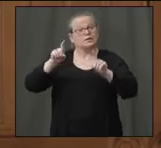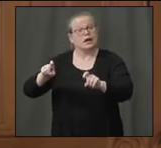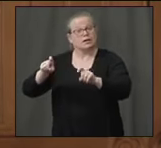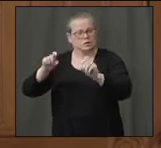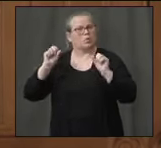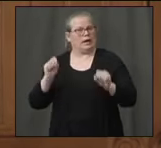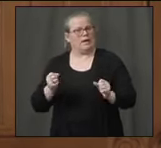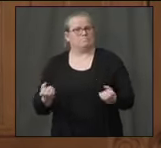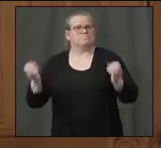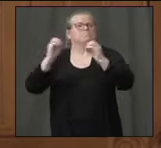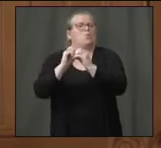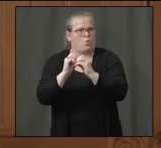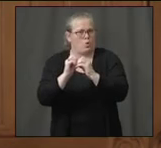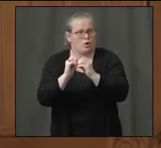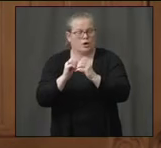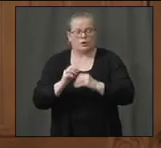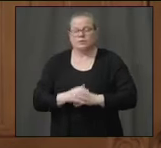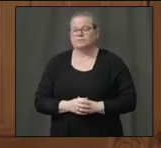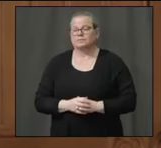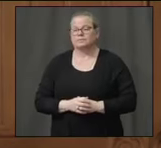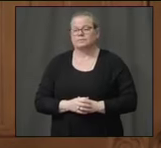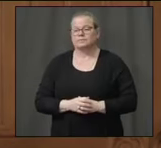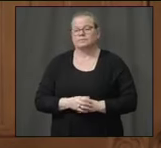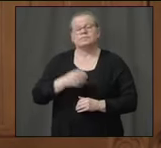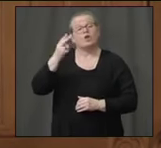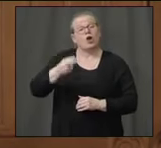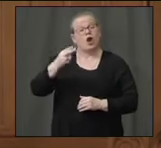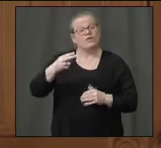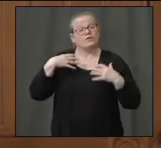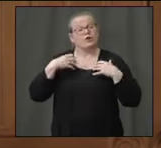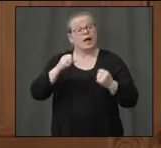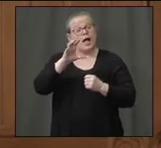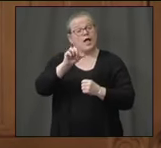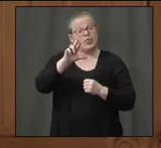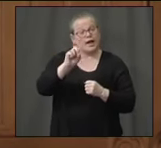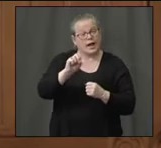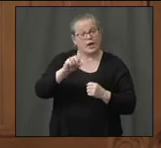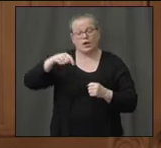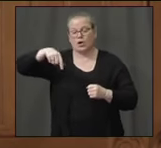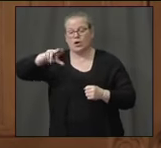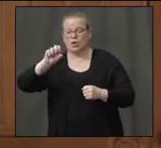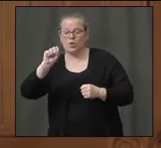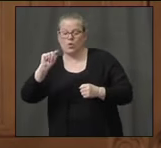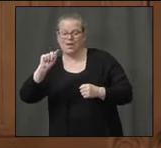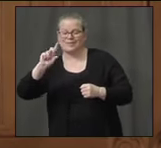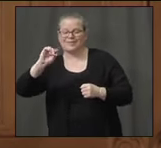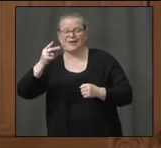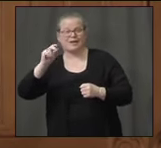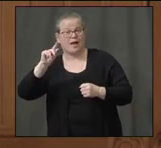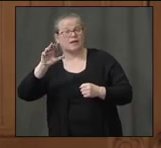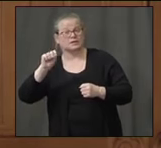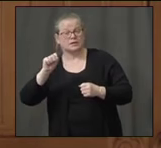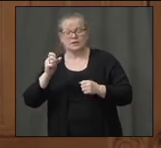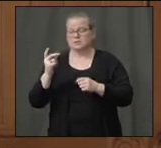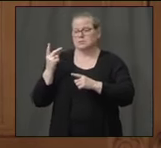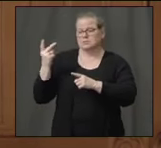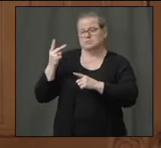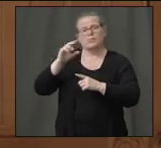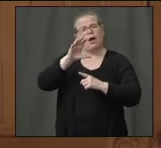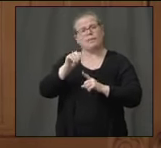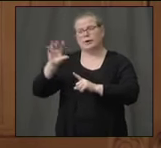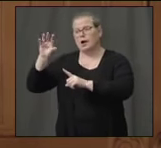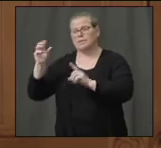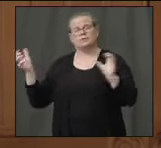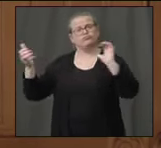The partnership that we enjoyed, Hartford HealthCare with Quest Diagnostics, was established in 2014. And Quest